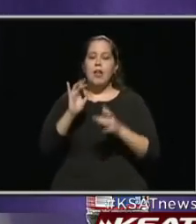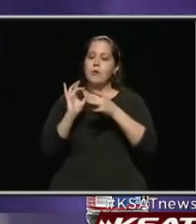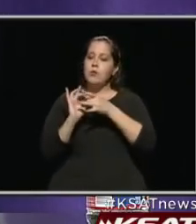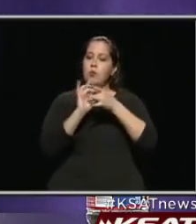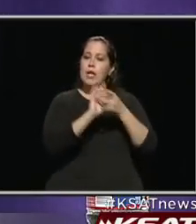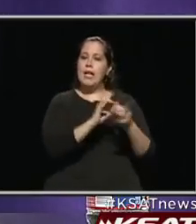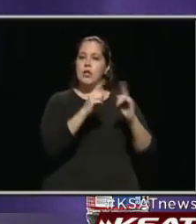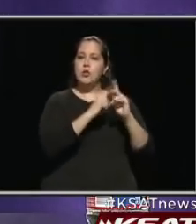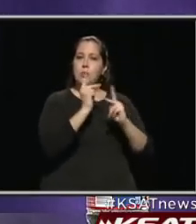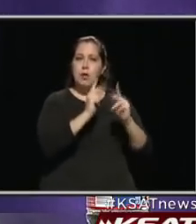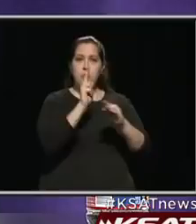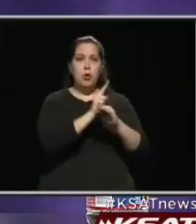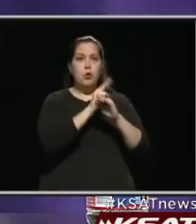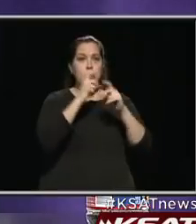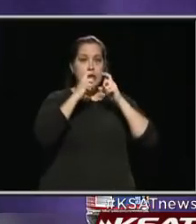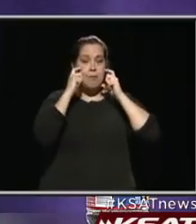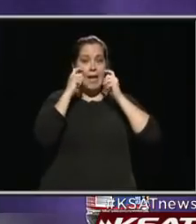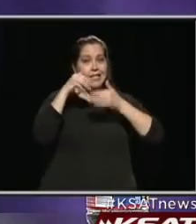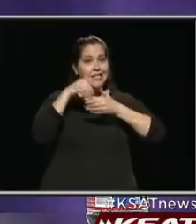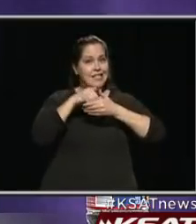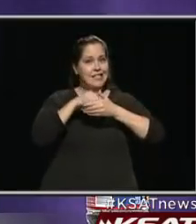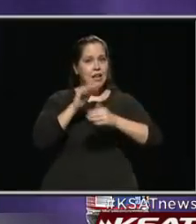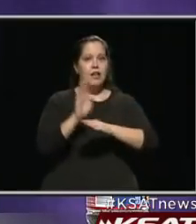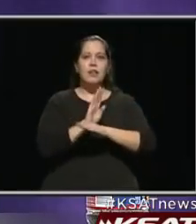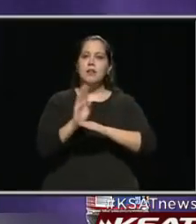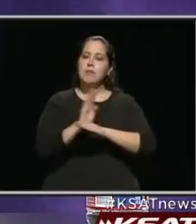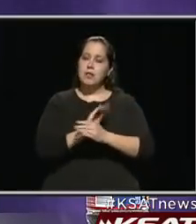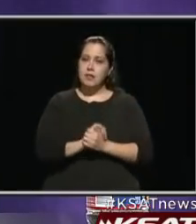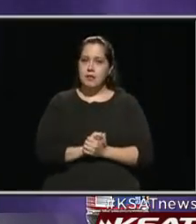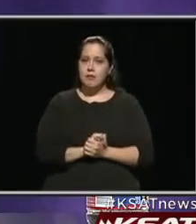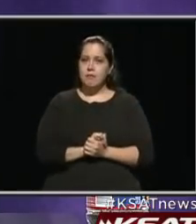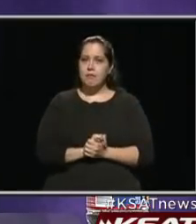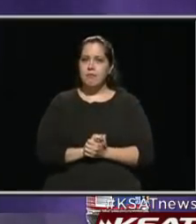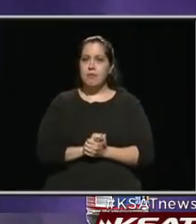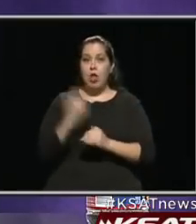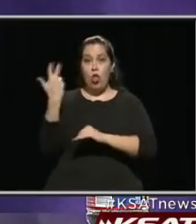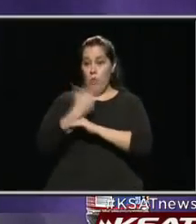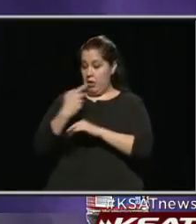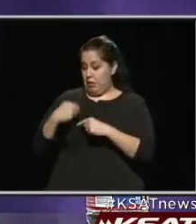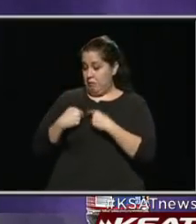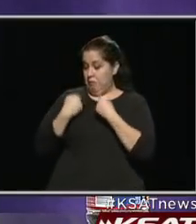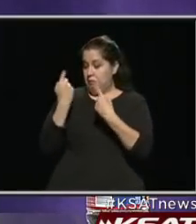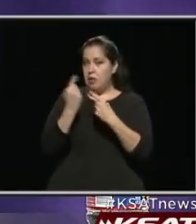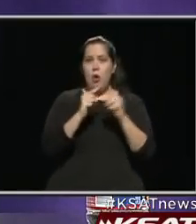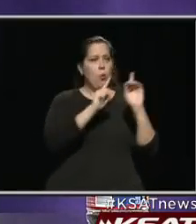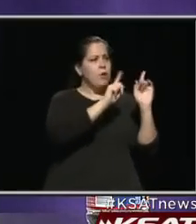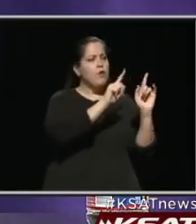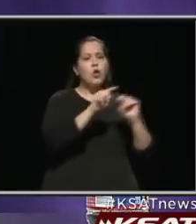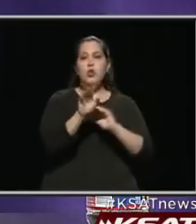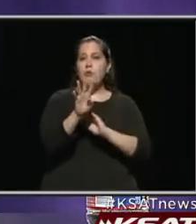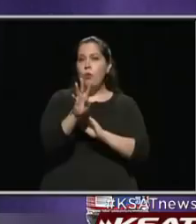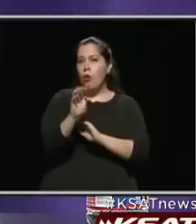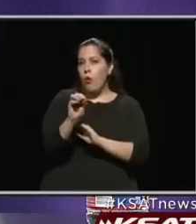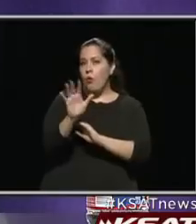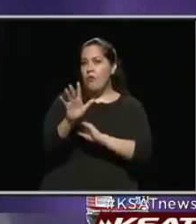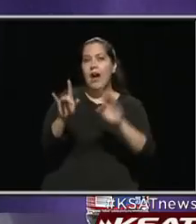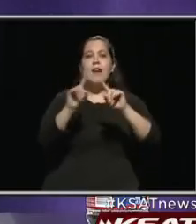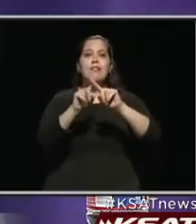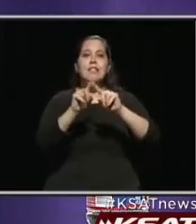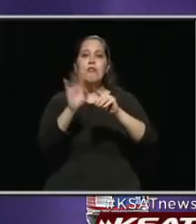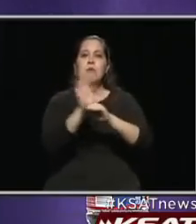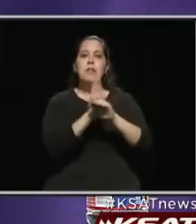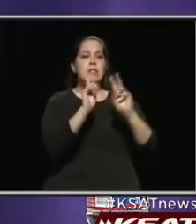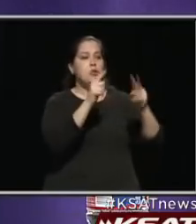people using masks within the business. In the last three days, we've called on 405 businesses